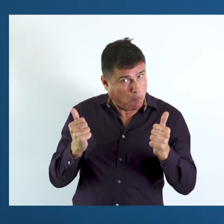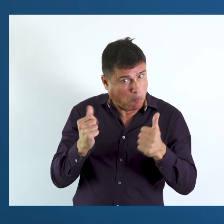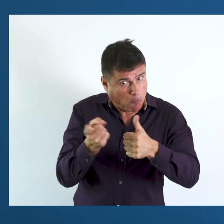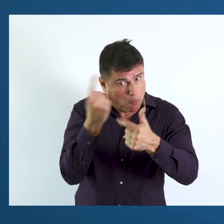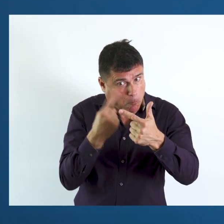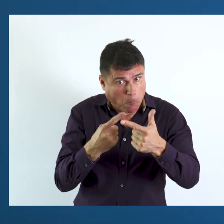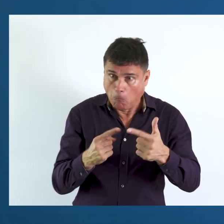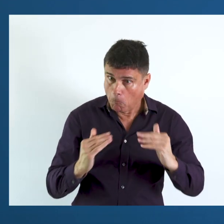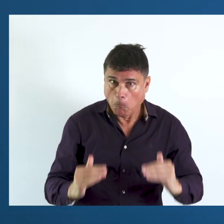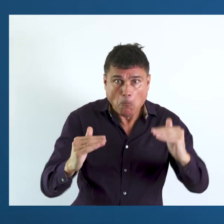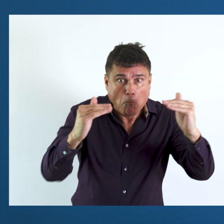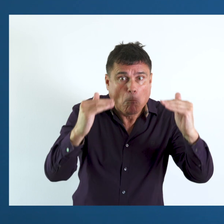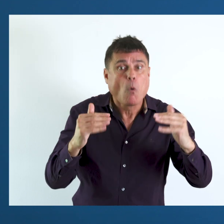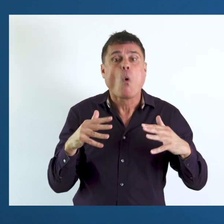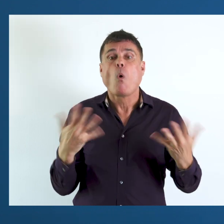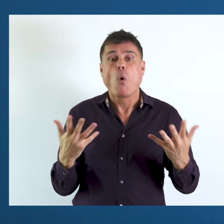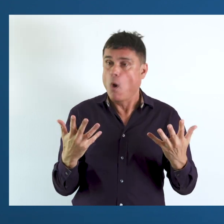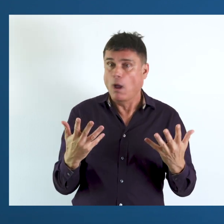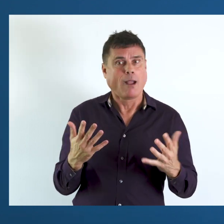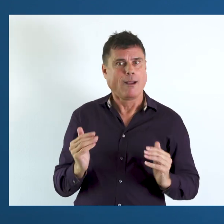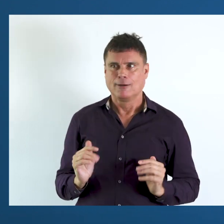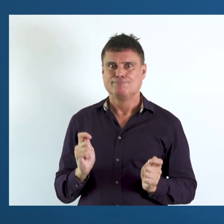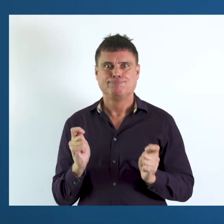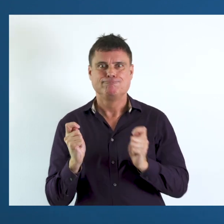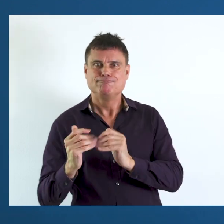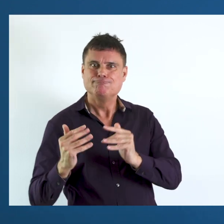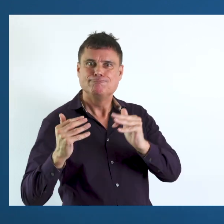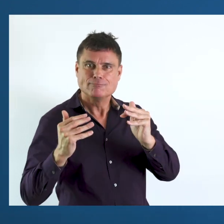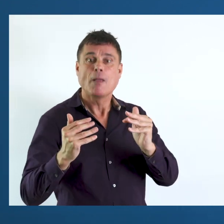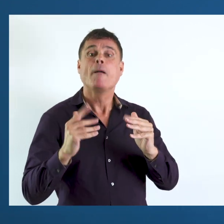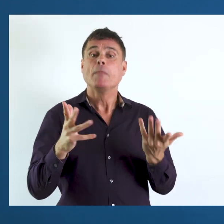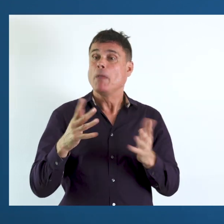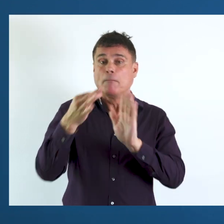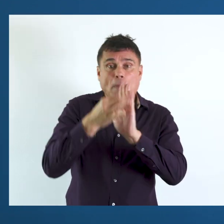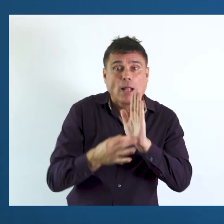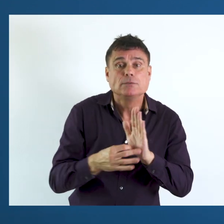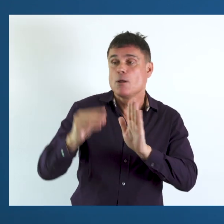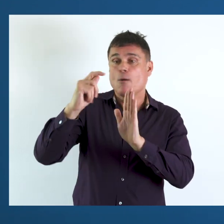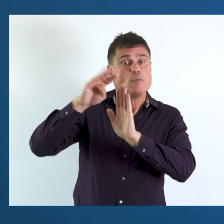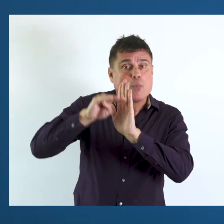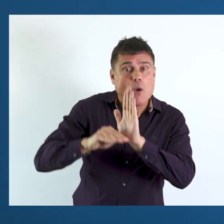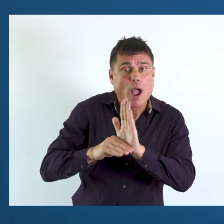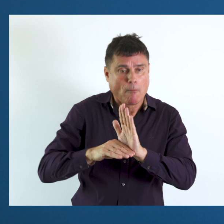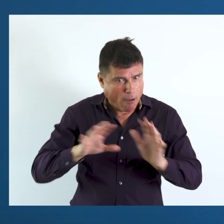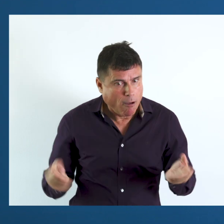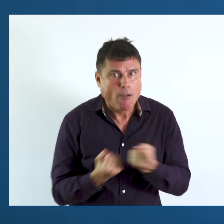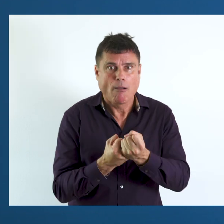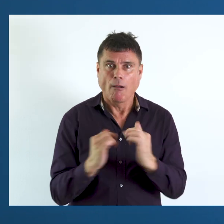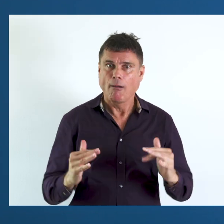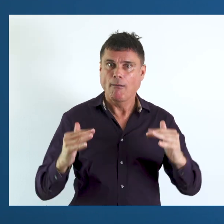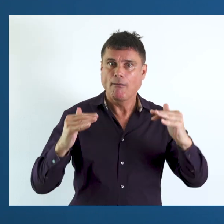collections occur, you can look at outcomes again and see whether or not you've made the improvements that you've already